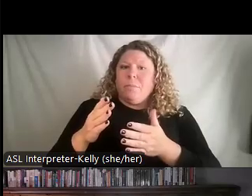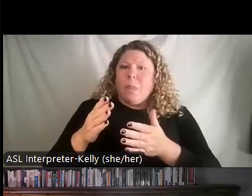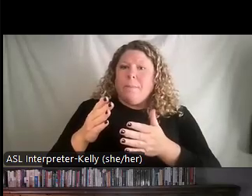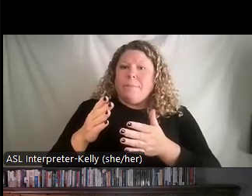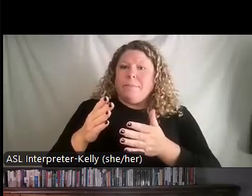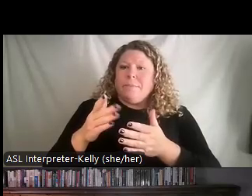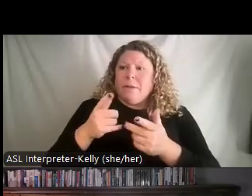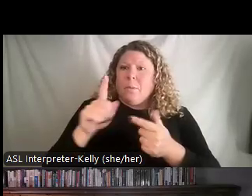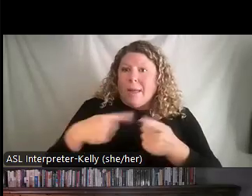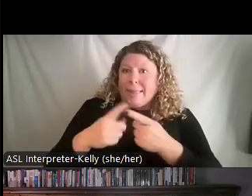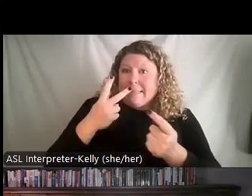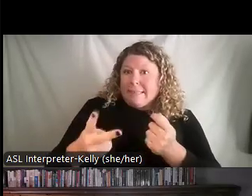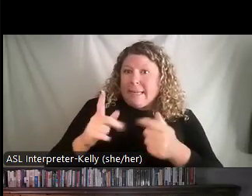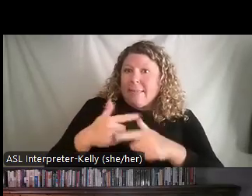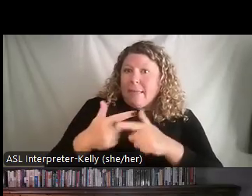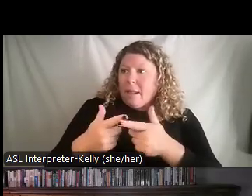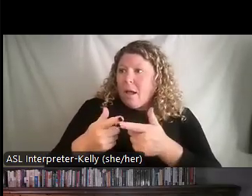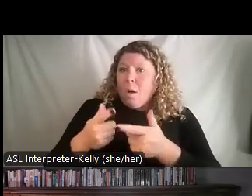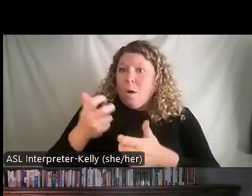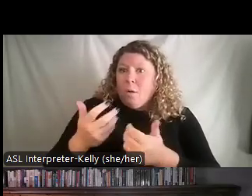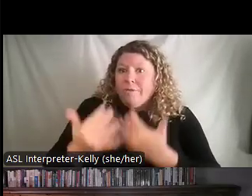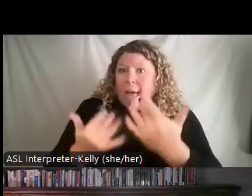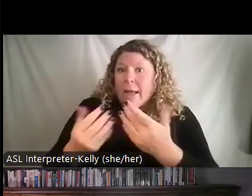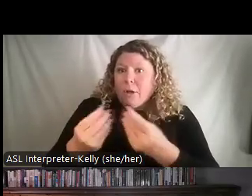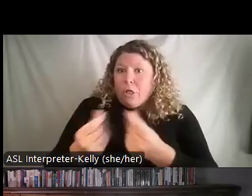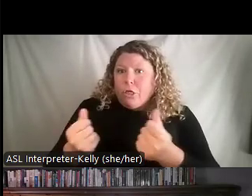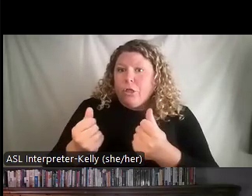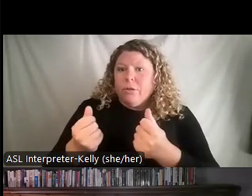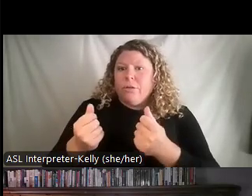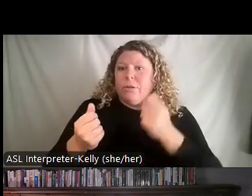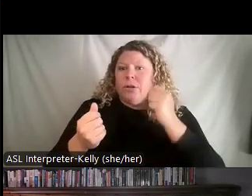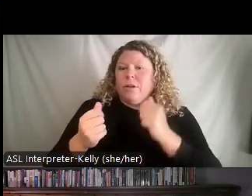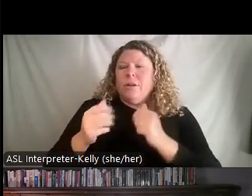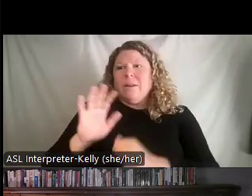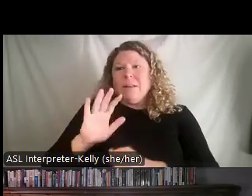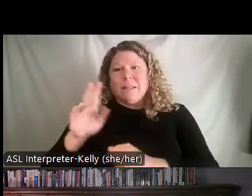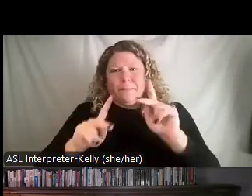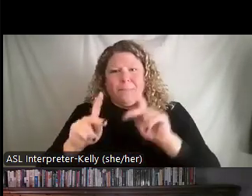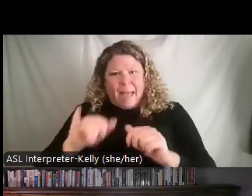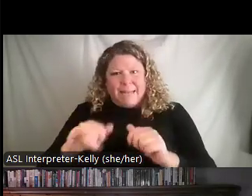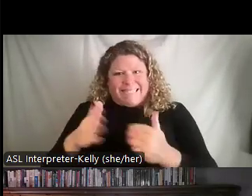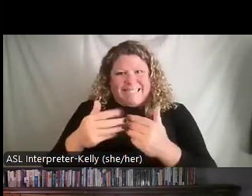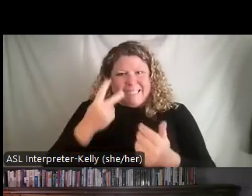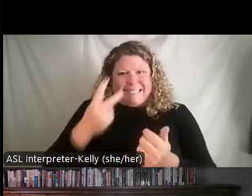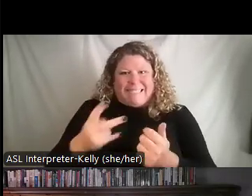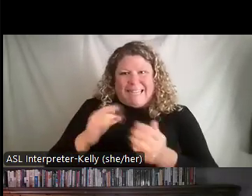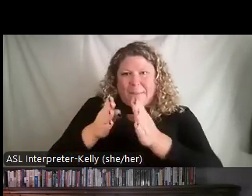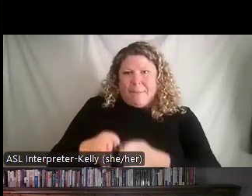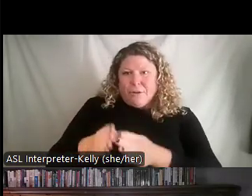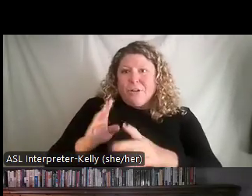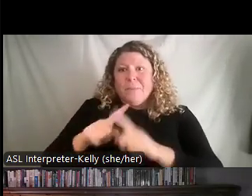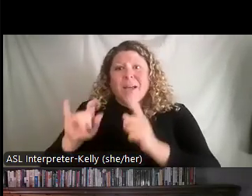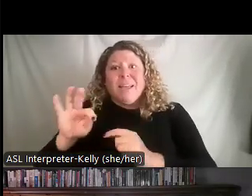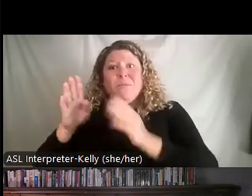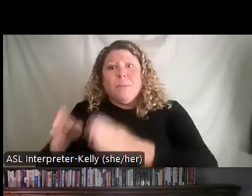they're the ones that get promoted where the people that, hey, I don't like this fire, I'm going to make sure it doesn't come up again, that's not seen as action, even though